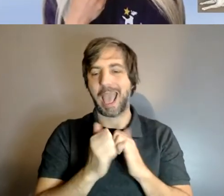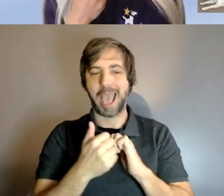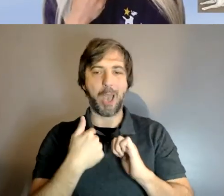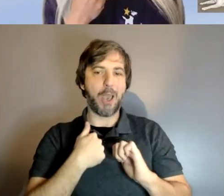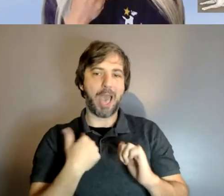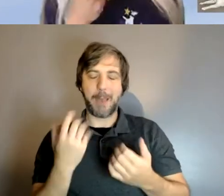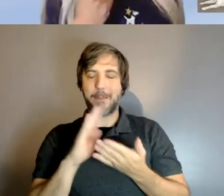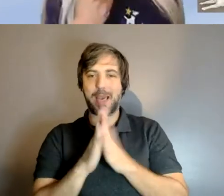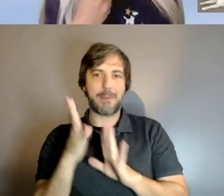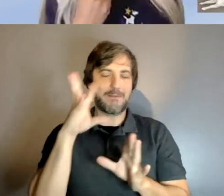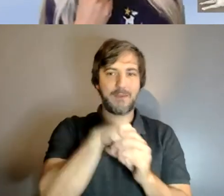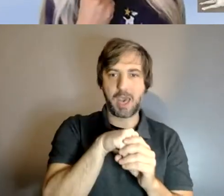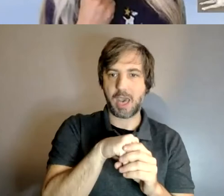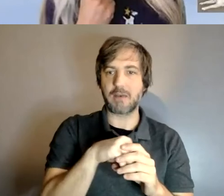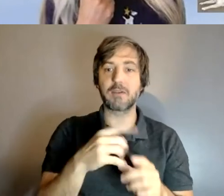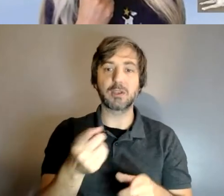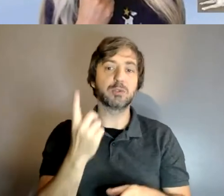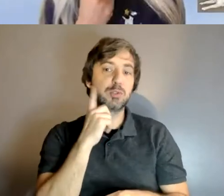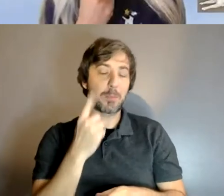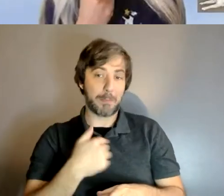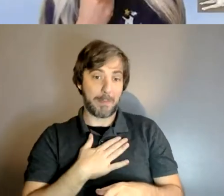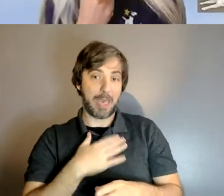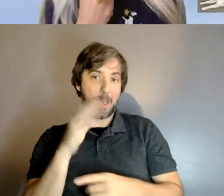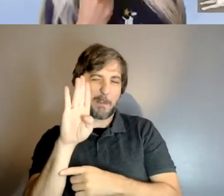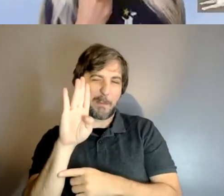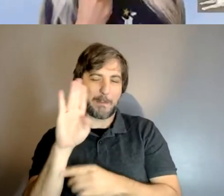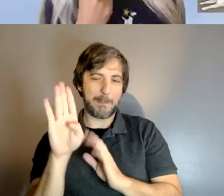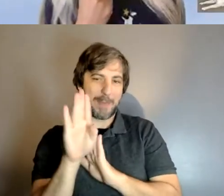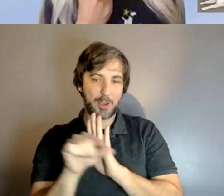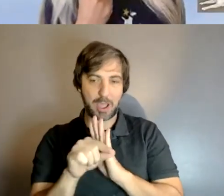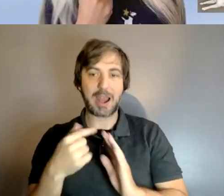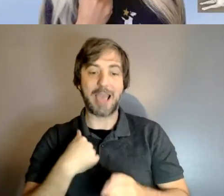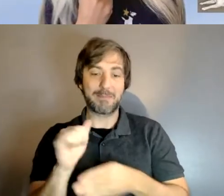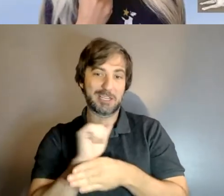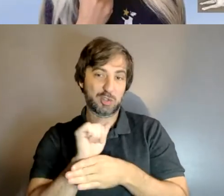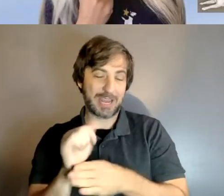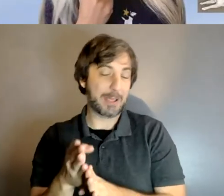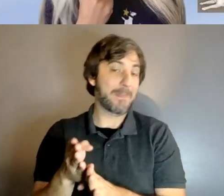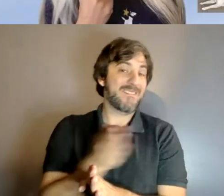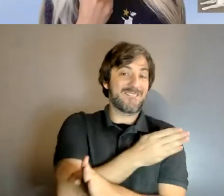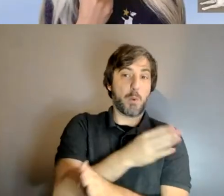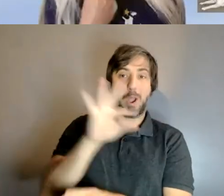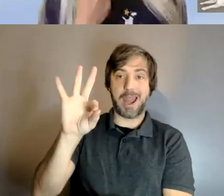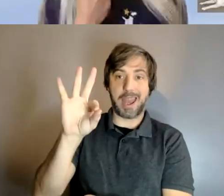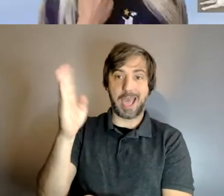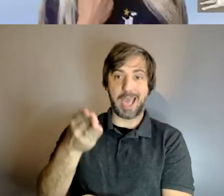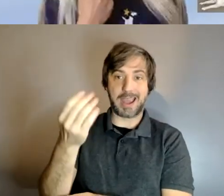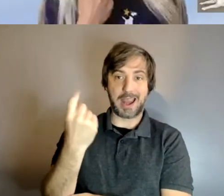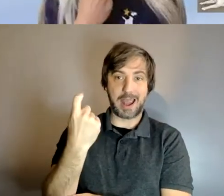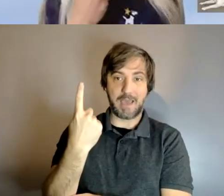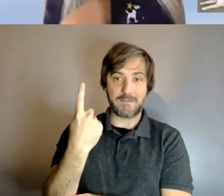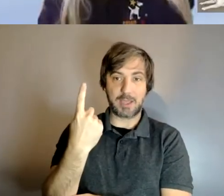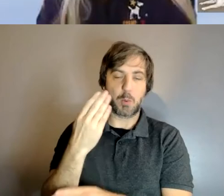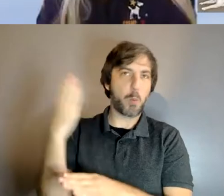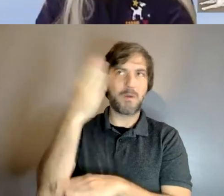this because as you heard from my bio i've been training uh pre-9-11 so for over 20 years now